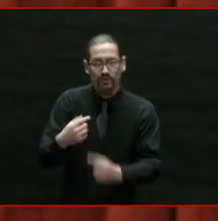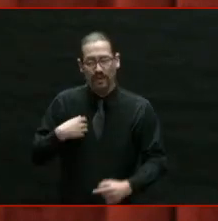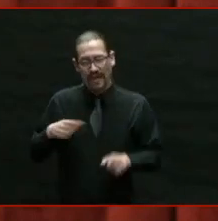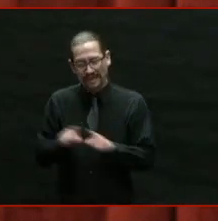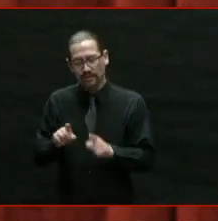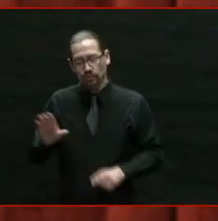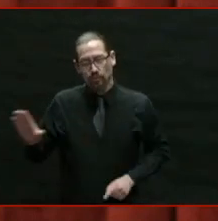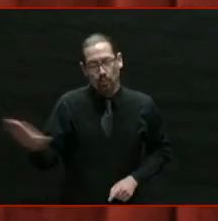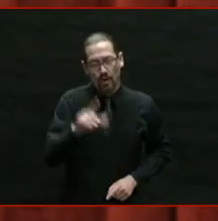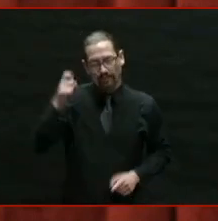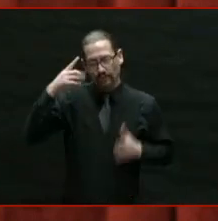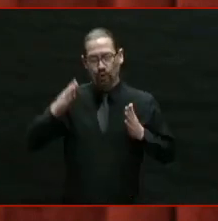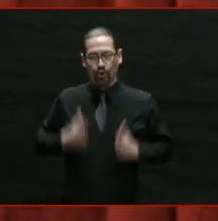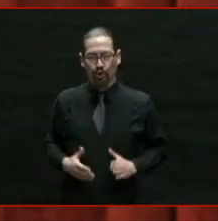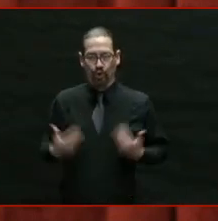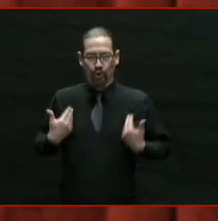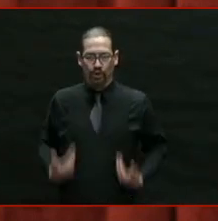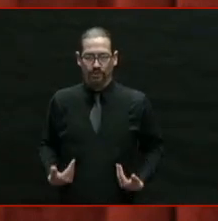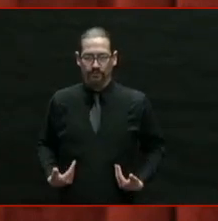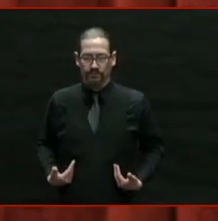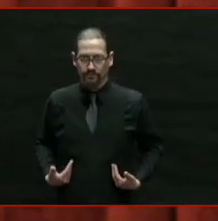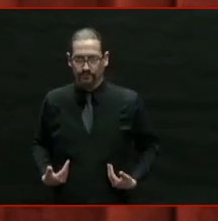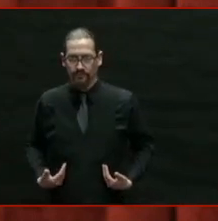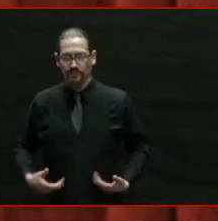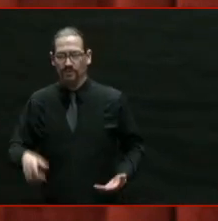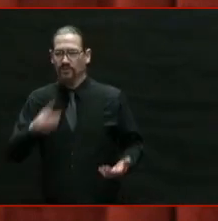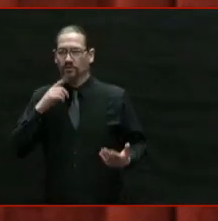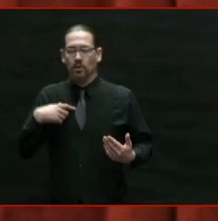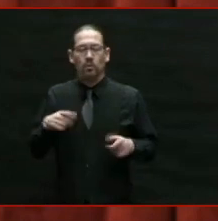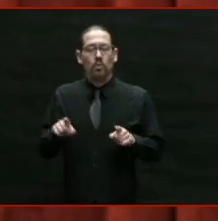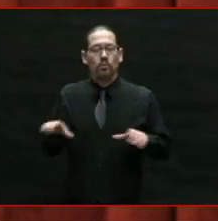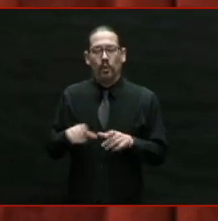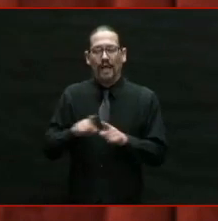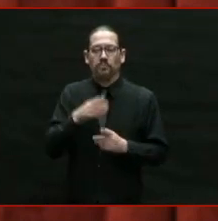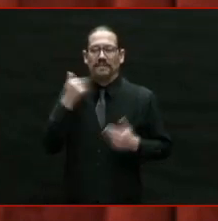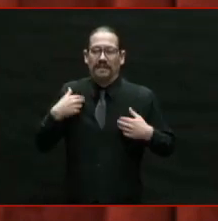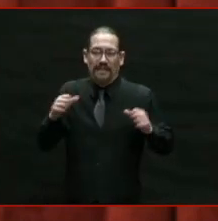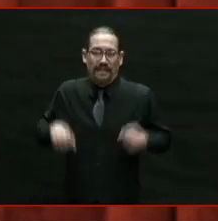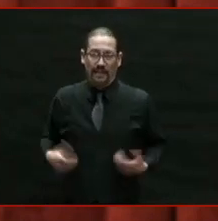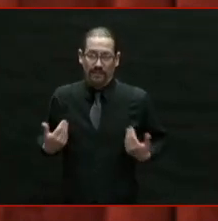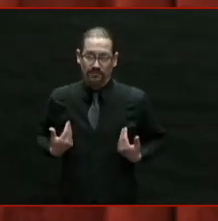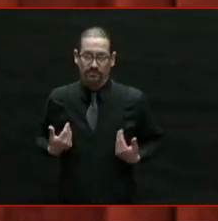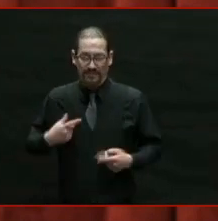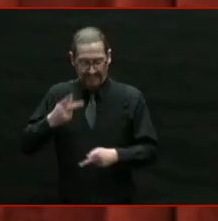to the best of my abilities to honor that commitment to you.